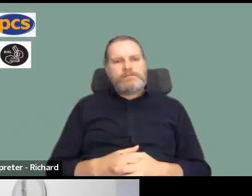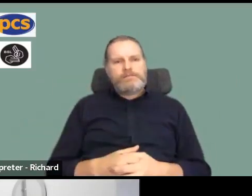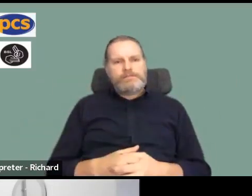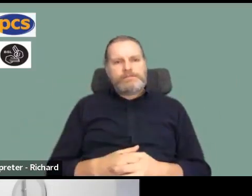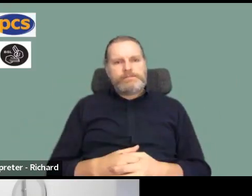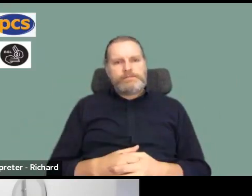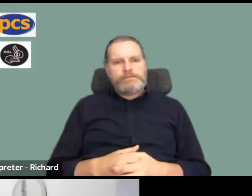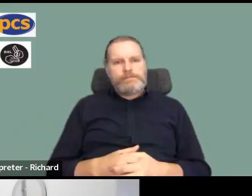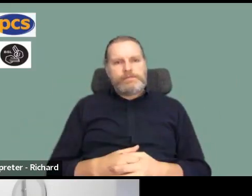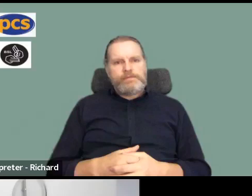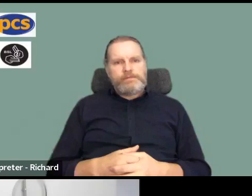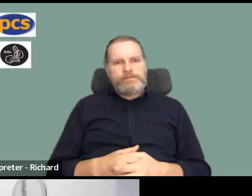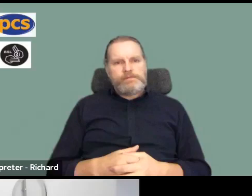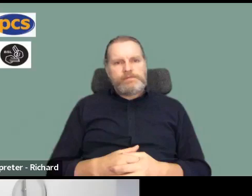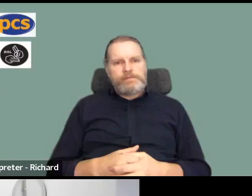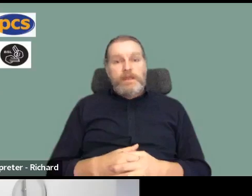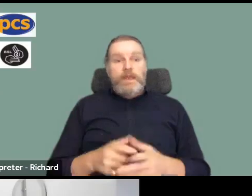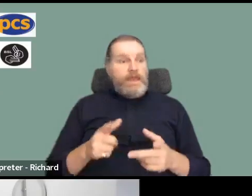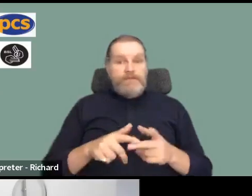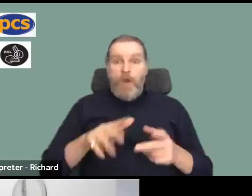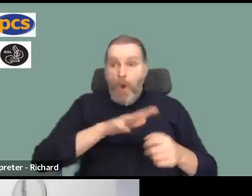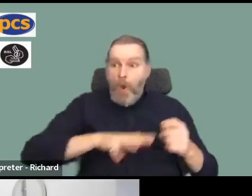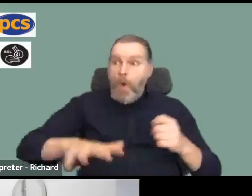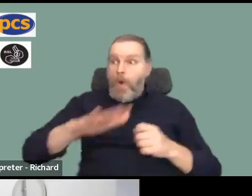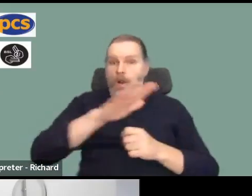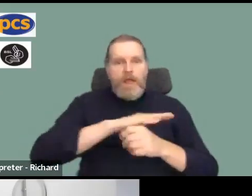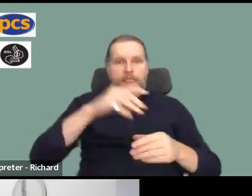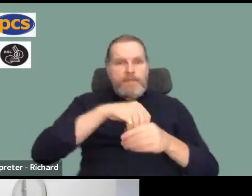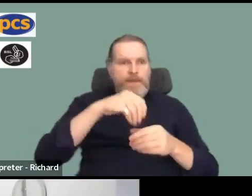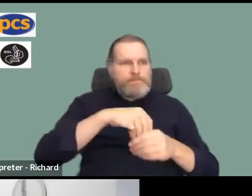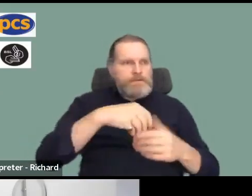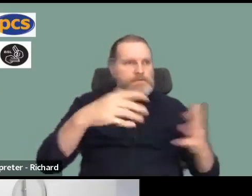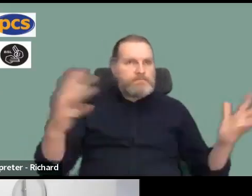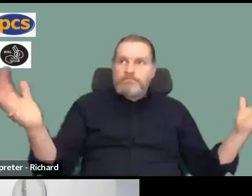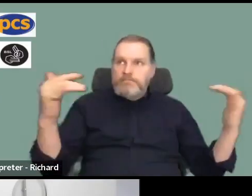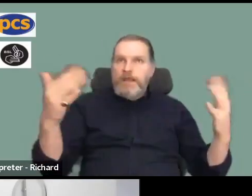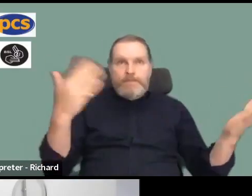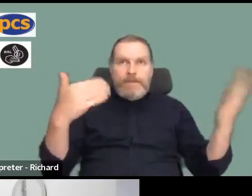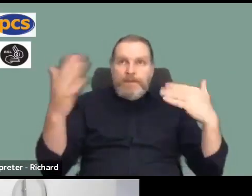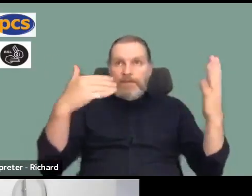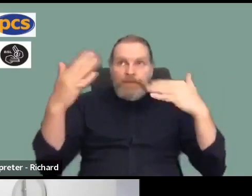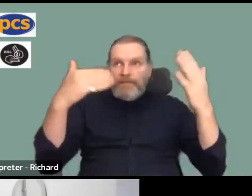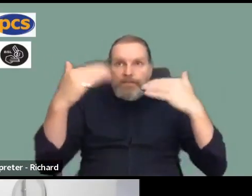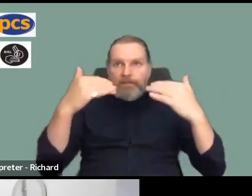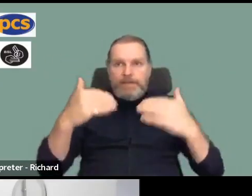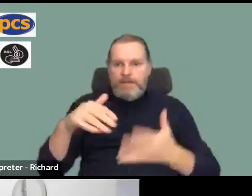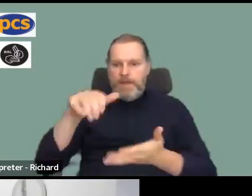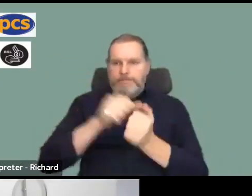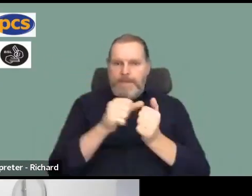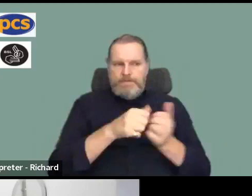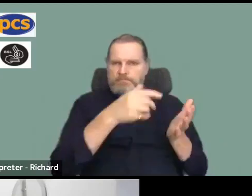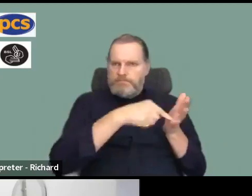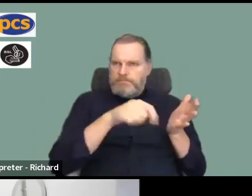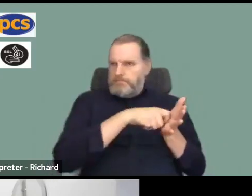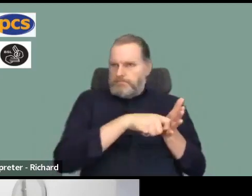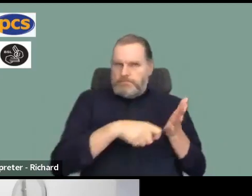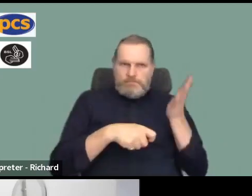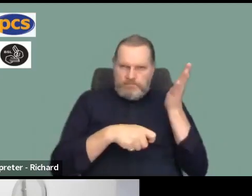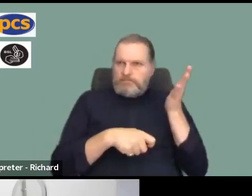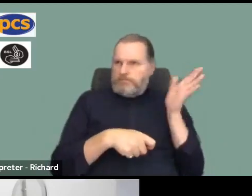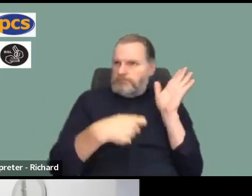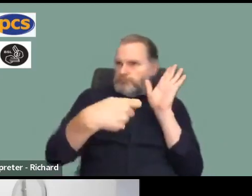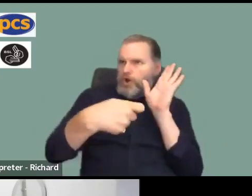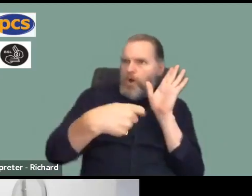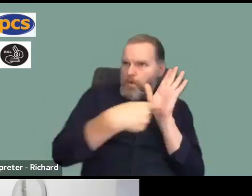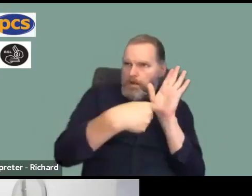gathering together at a postbox and they were posting themselves and we took pictures. I think that's fair enough. And I think if you wanted to show